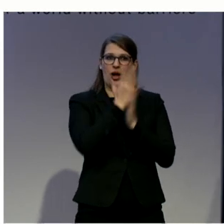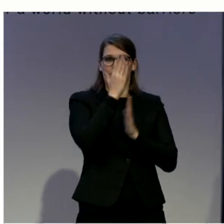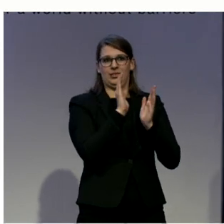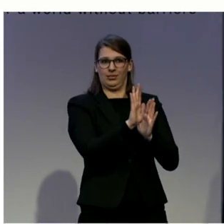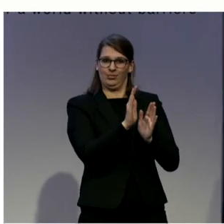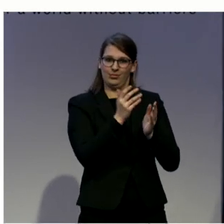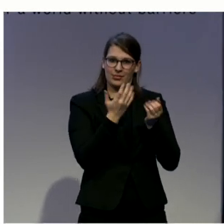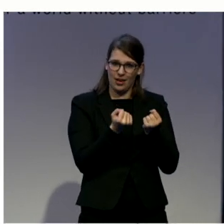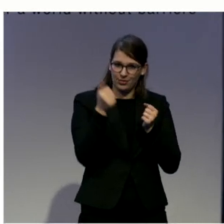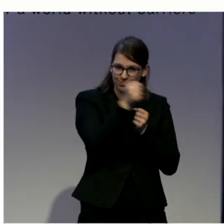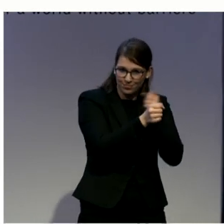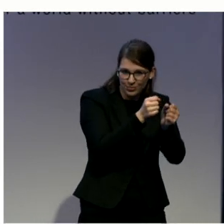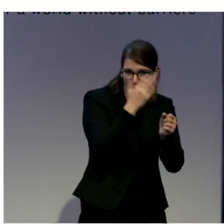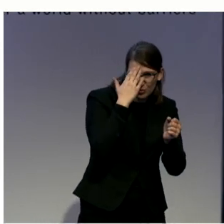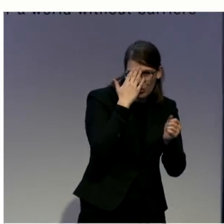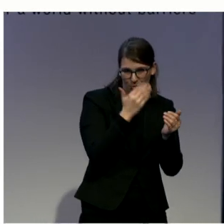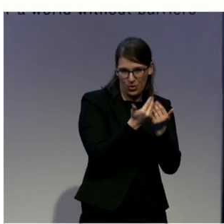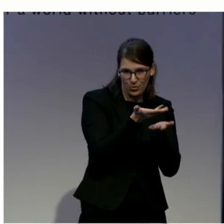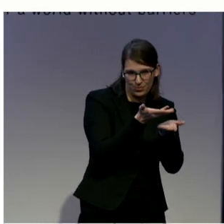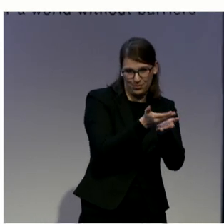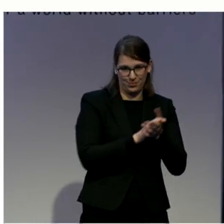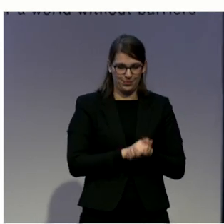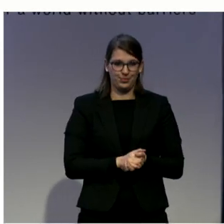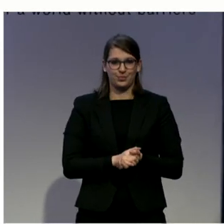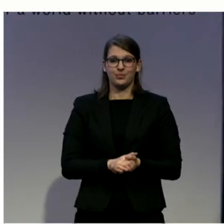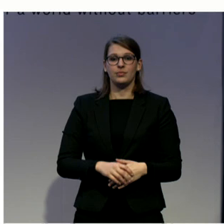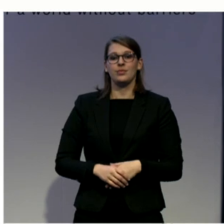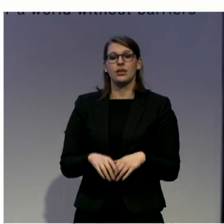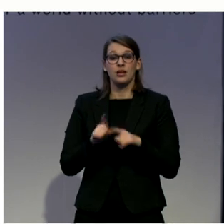injuries away from the criminal justice system where it's appropriate.